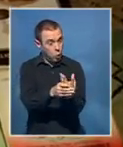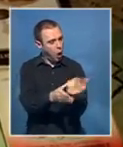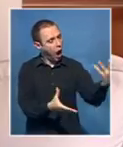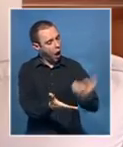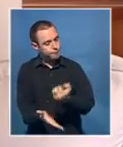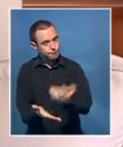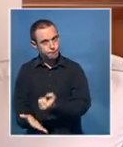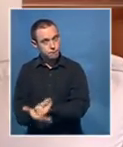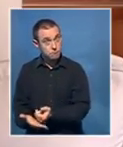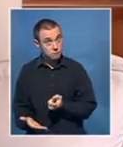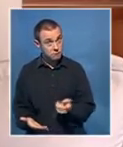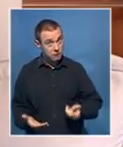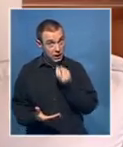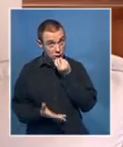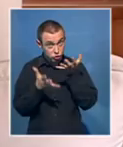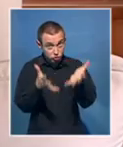wrong.